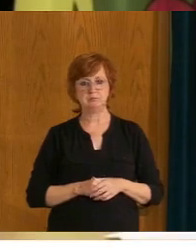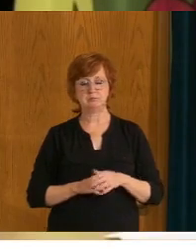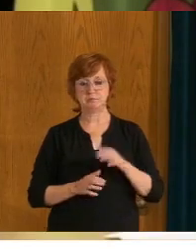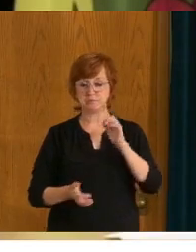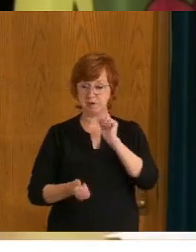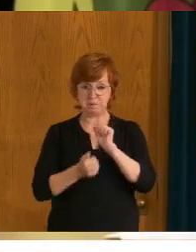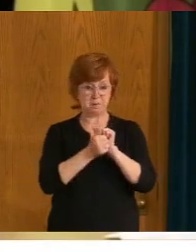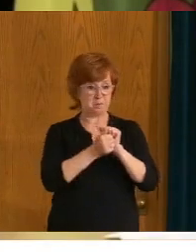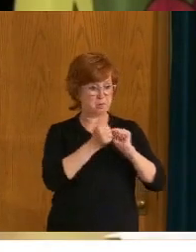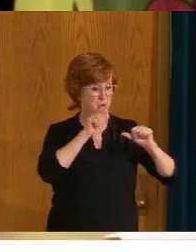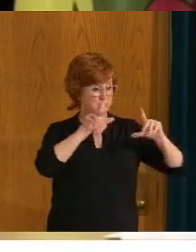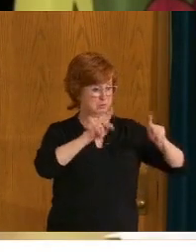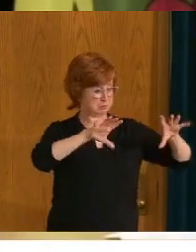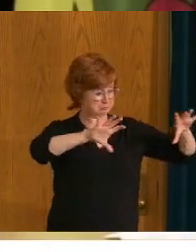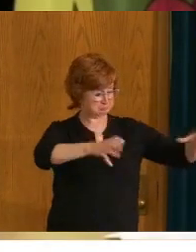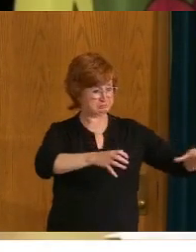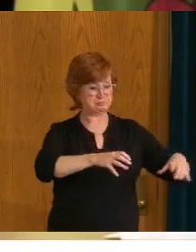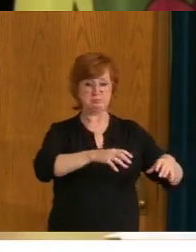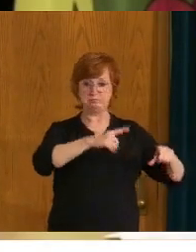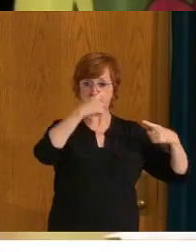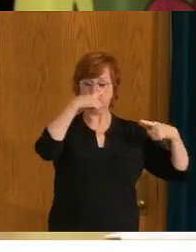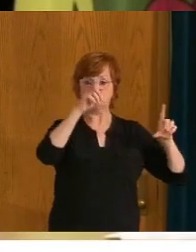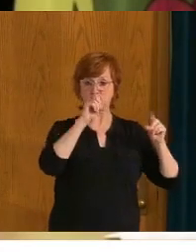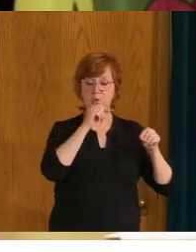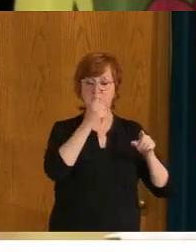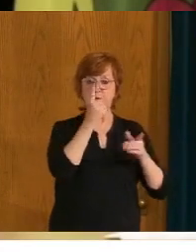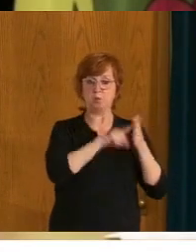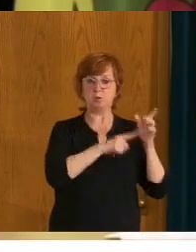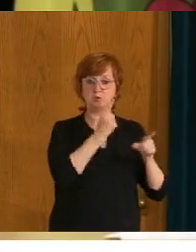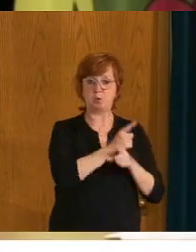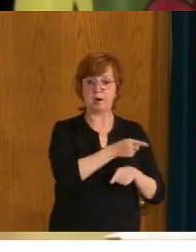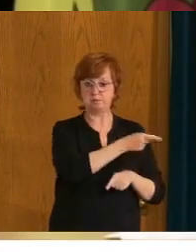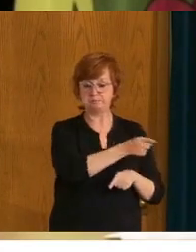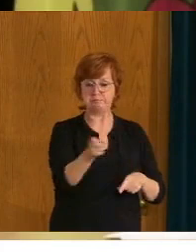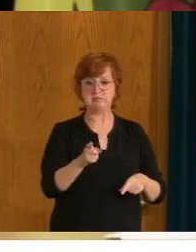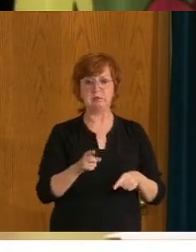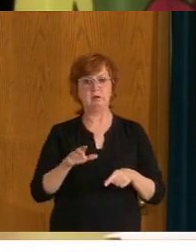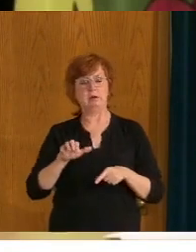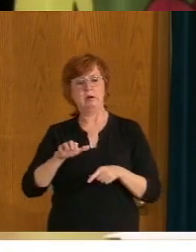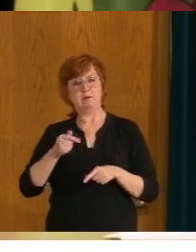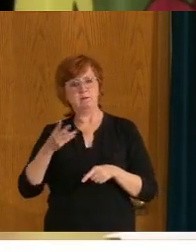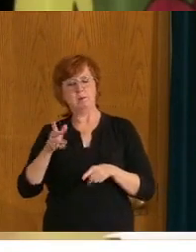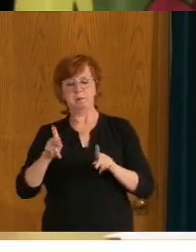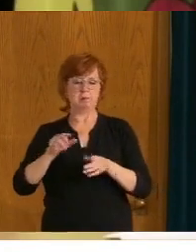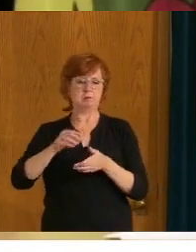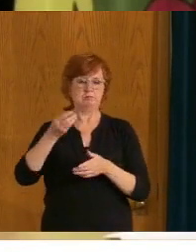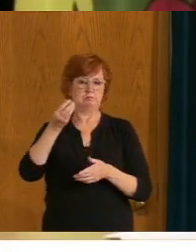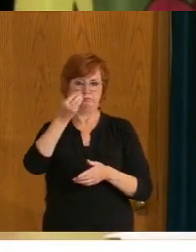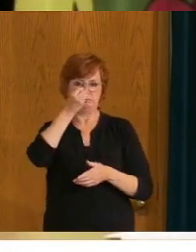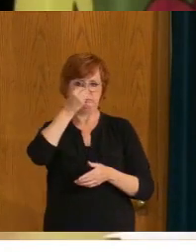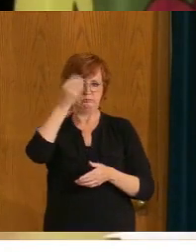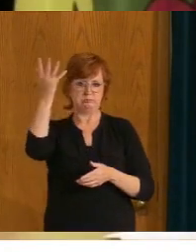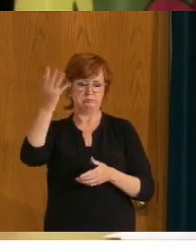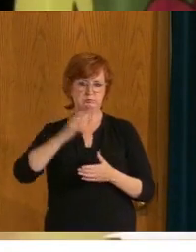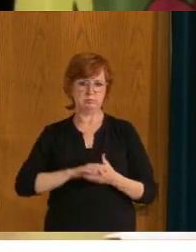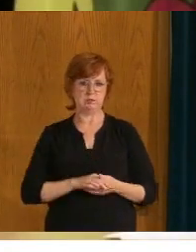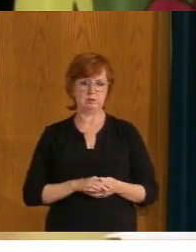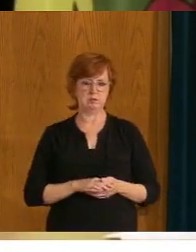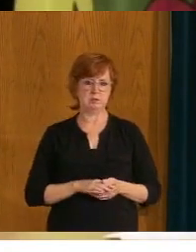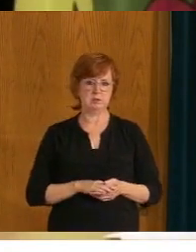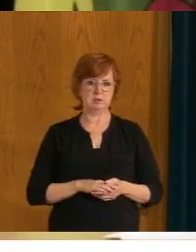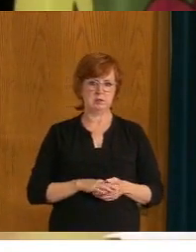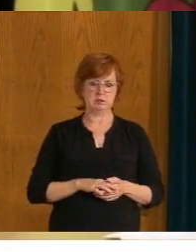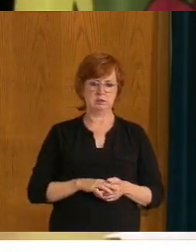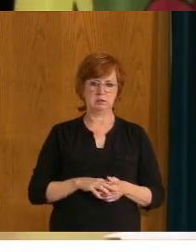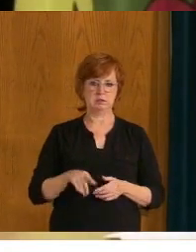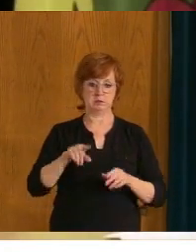Um, and as I said, that, that is how we ultimately will keep ourselves safe and those around us safe. But, uh, for those that are, are, you know, pondering,